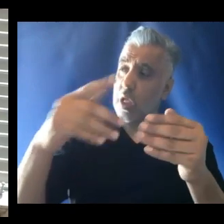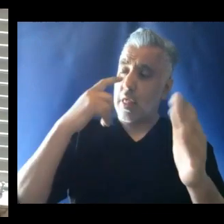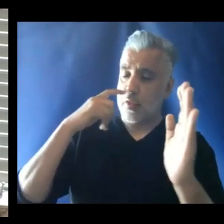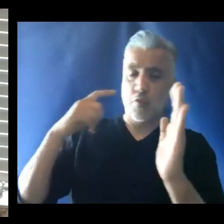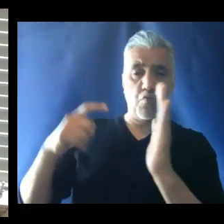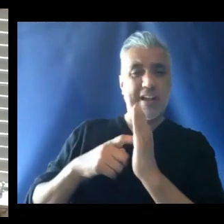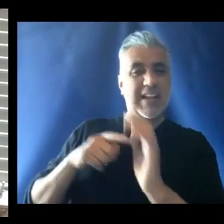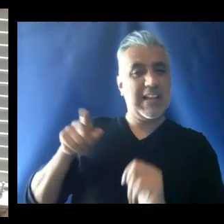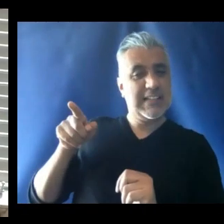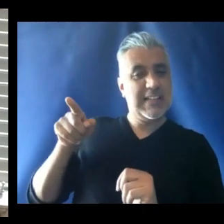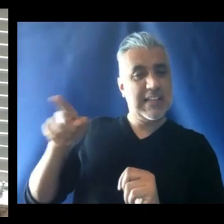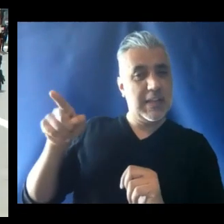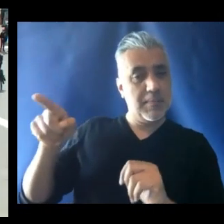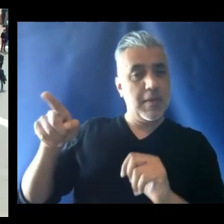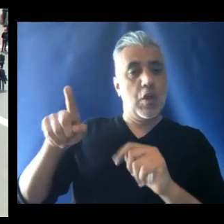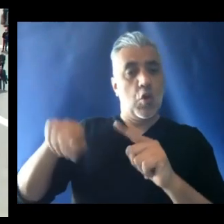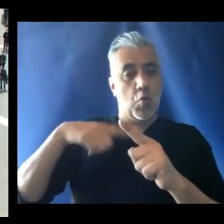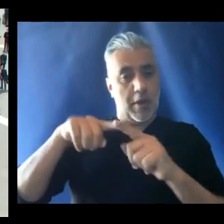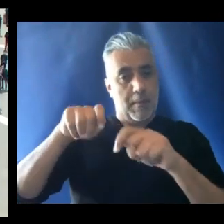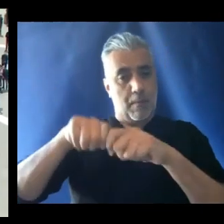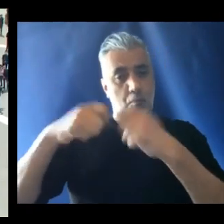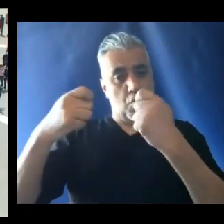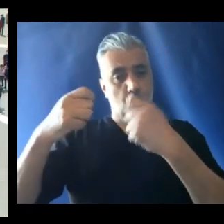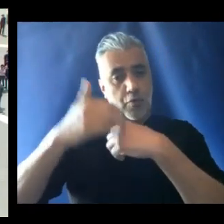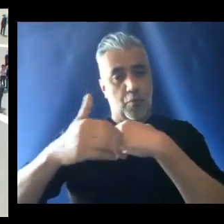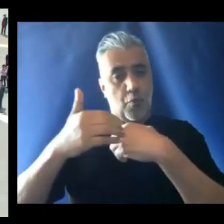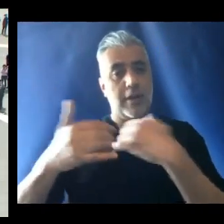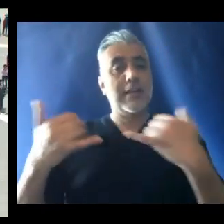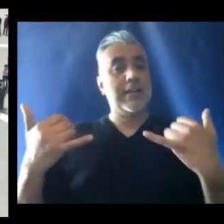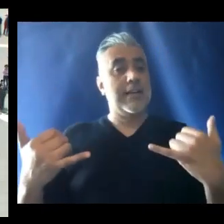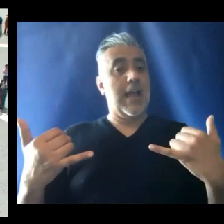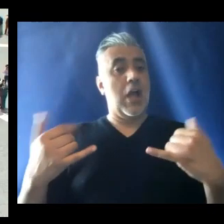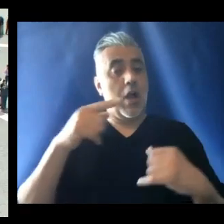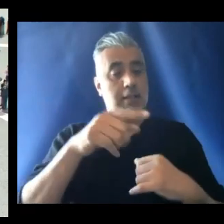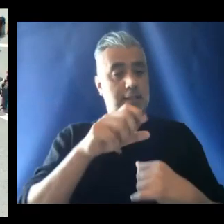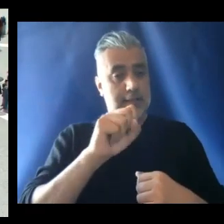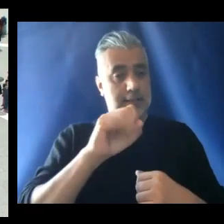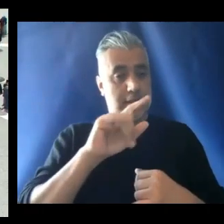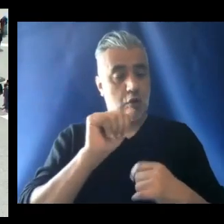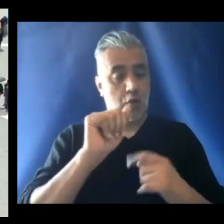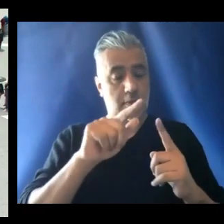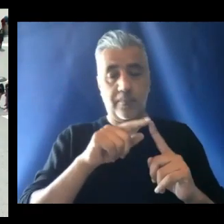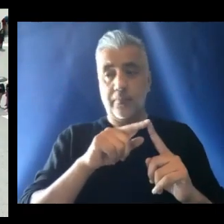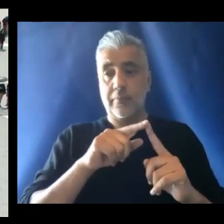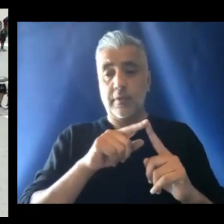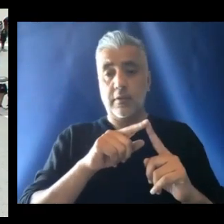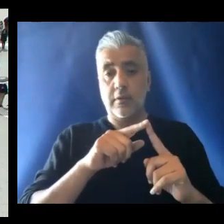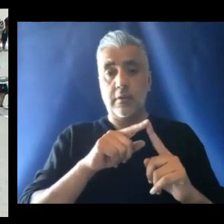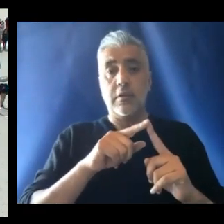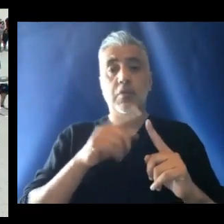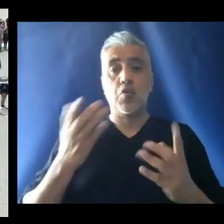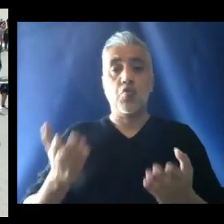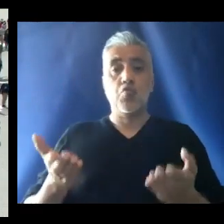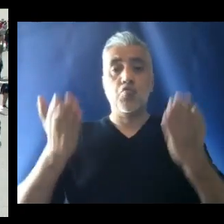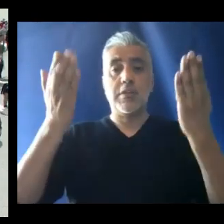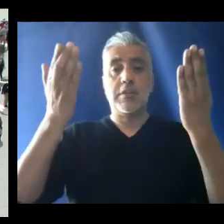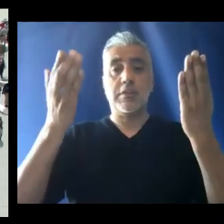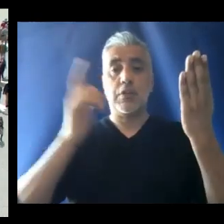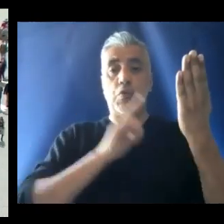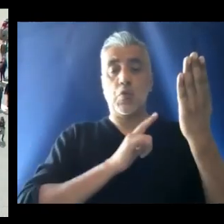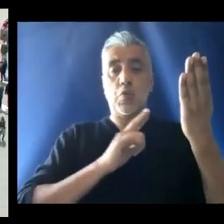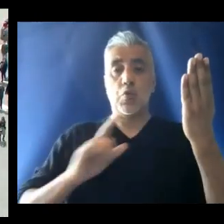recognized him in the breaking of the bread. Now in the Seneca, the risen Lord